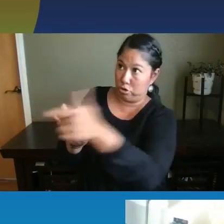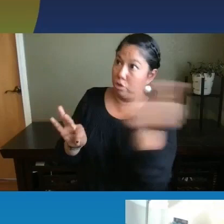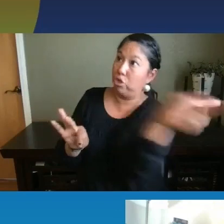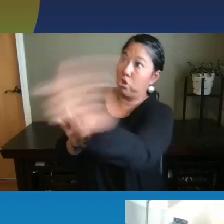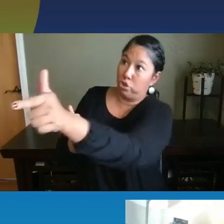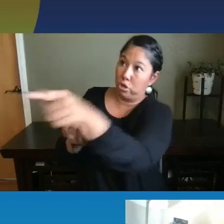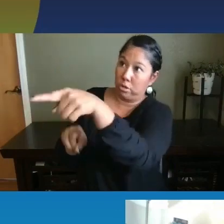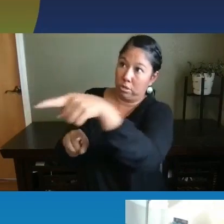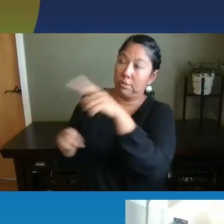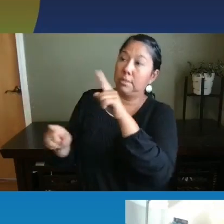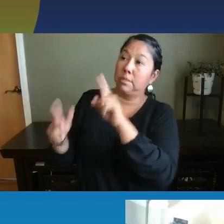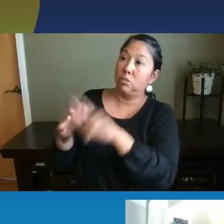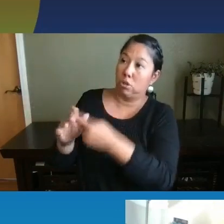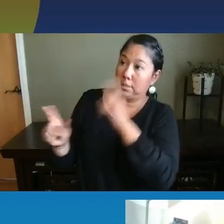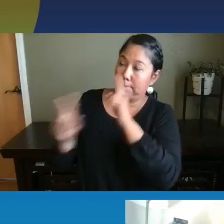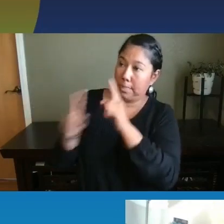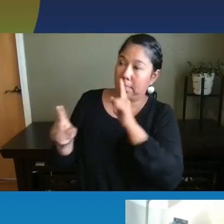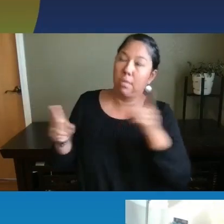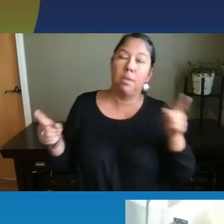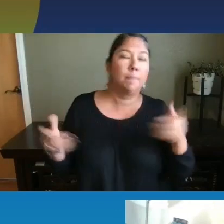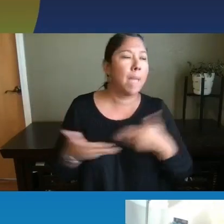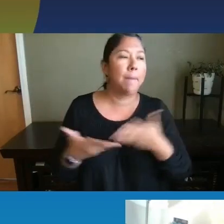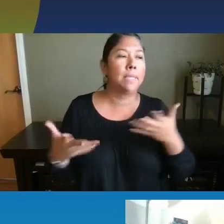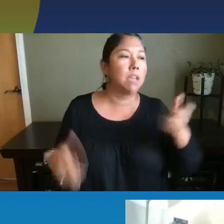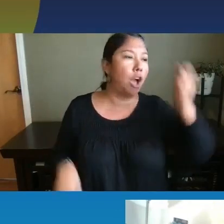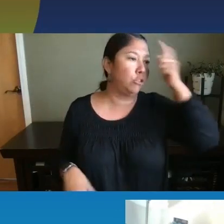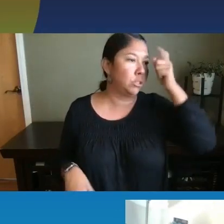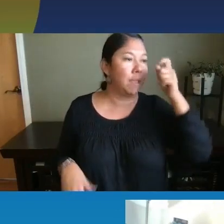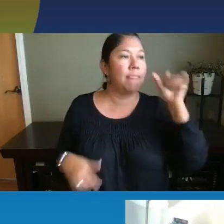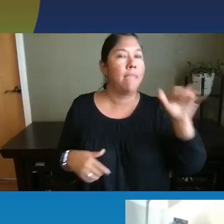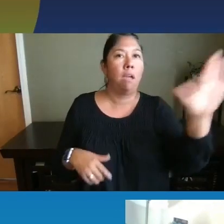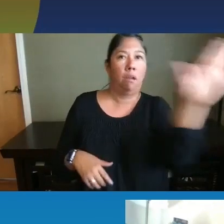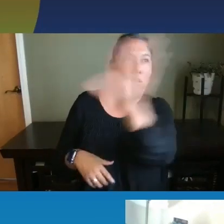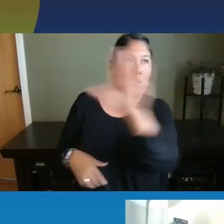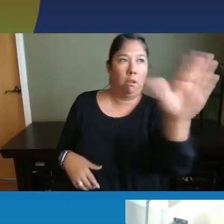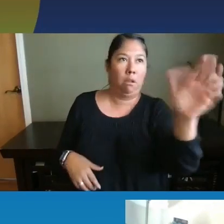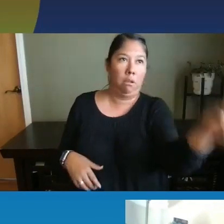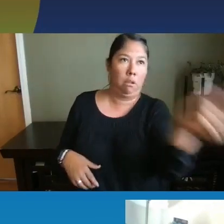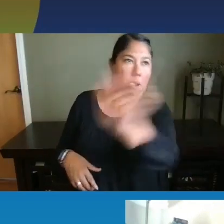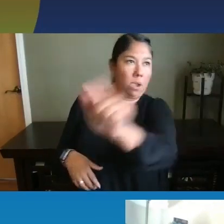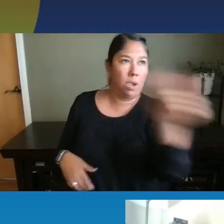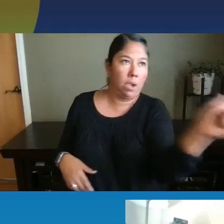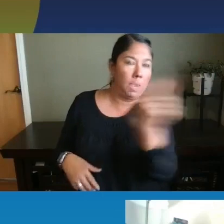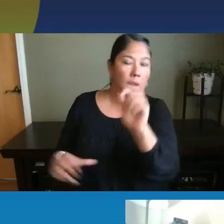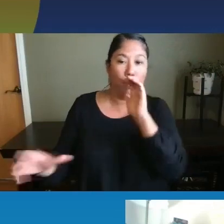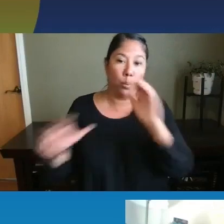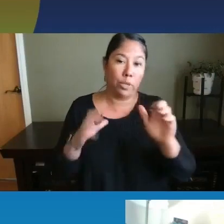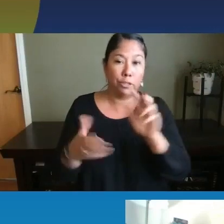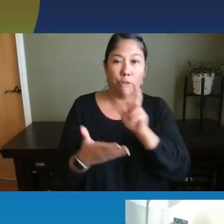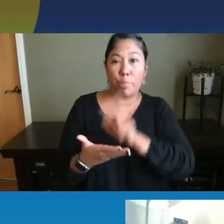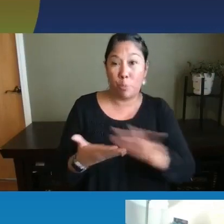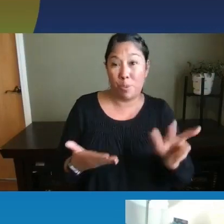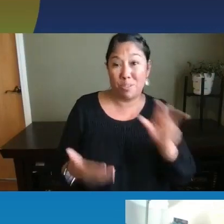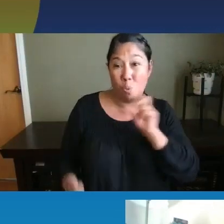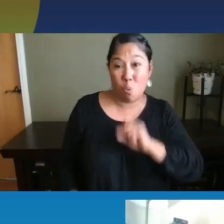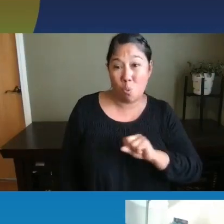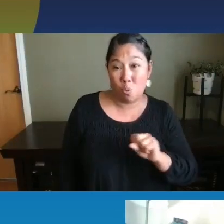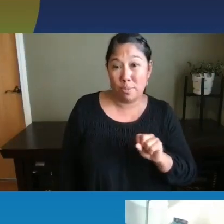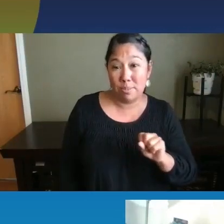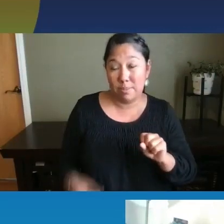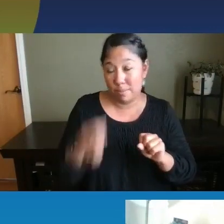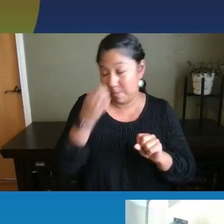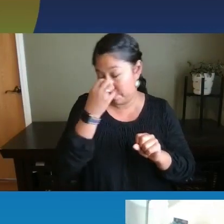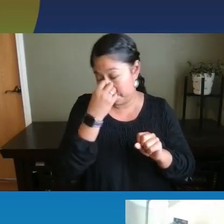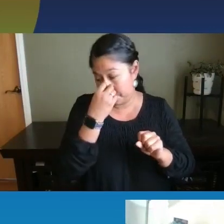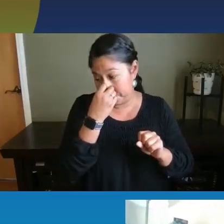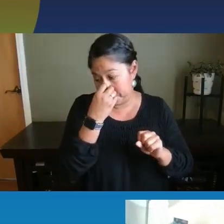to speak. So they understand this back and forth communication as early as three weeks. Um, so just sort of